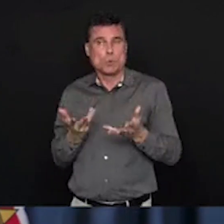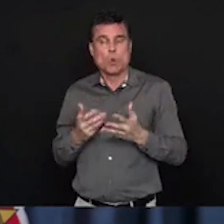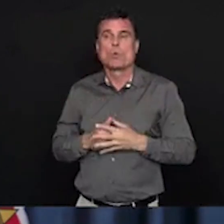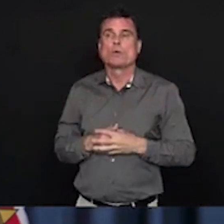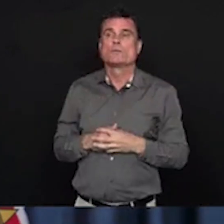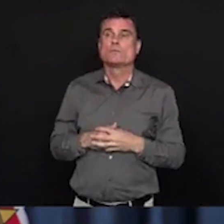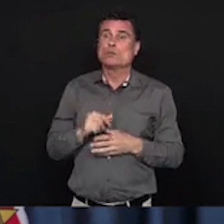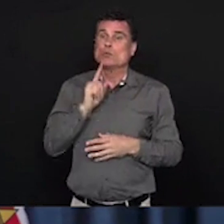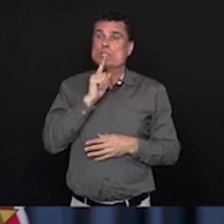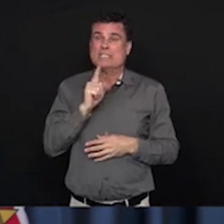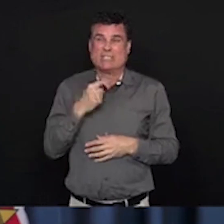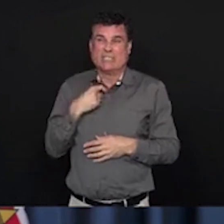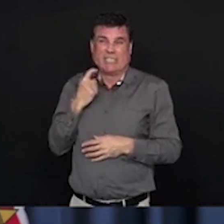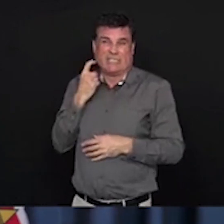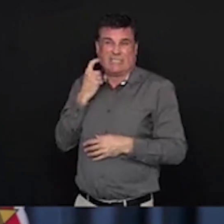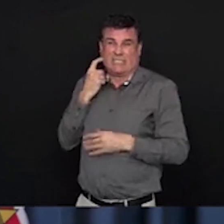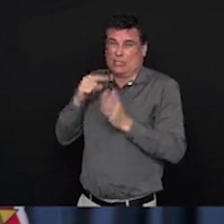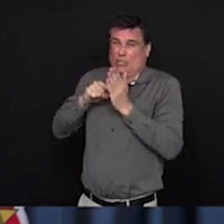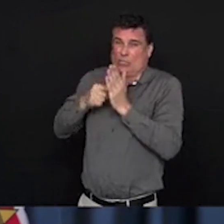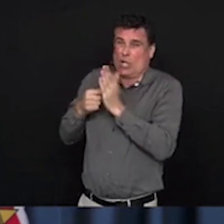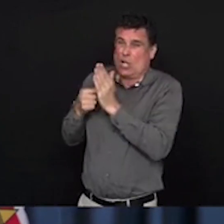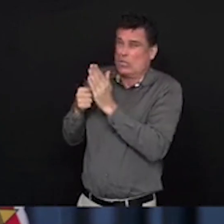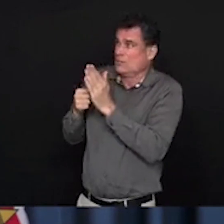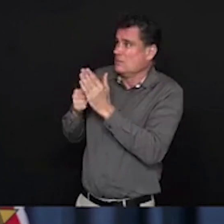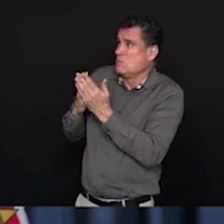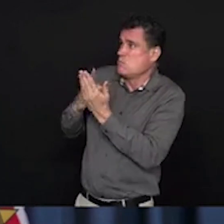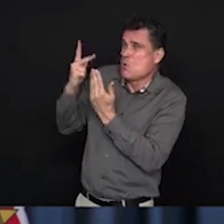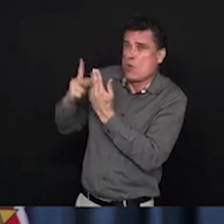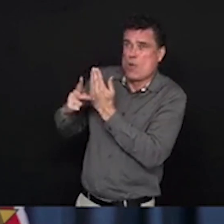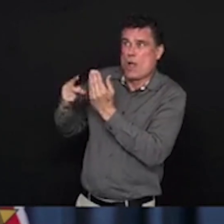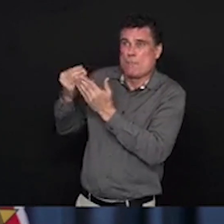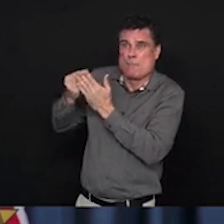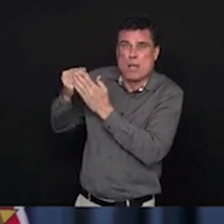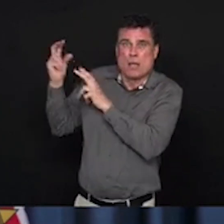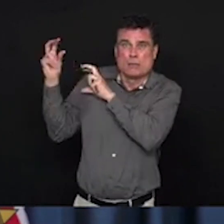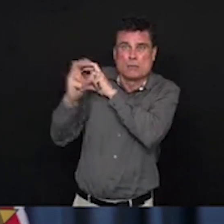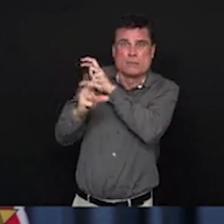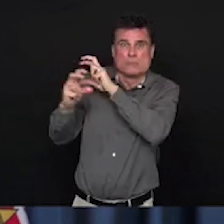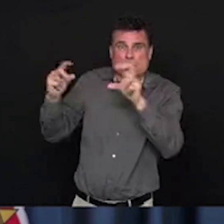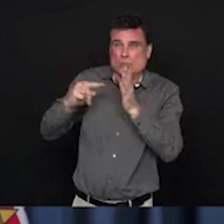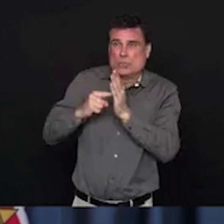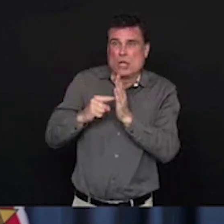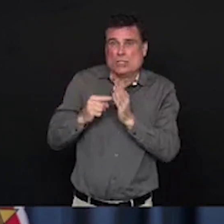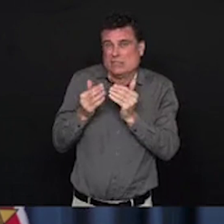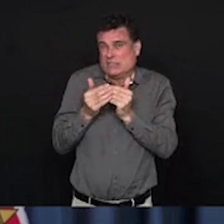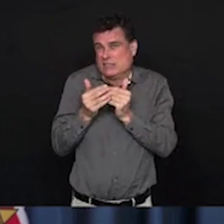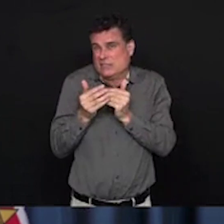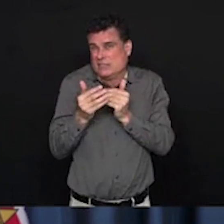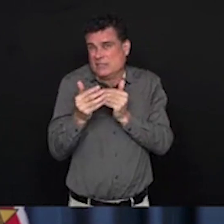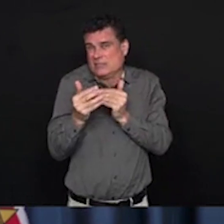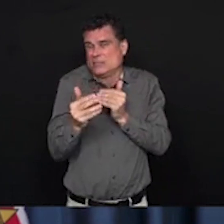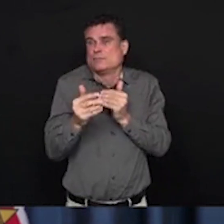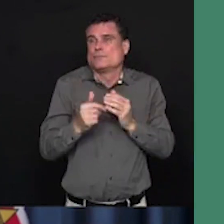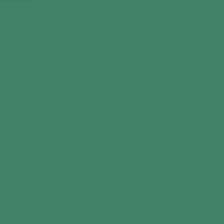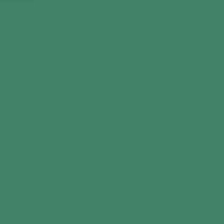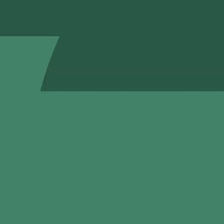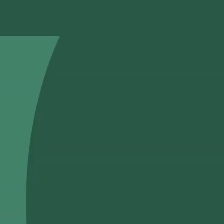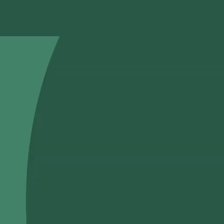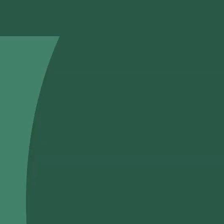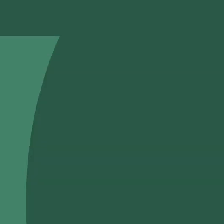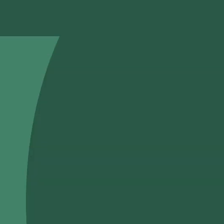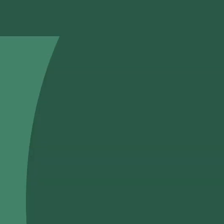the results of the first week or so of effort to get dollars into people's pockets, we'll be in a better position to assess where we go from here.